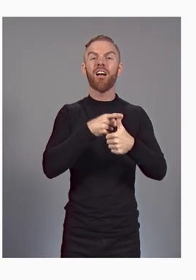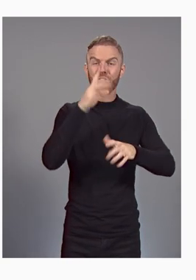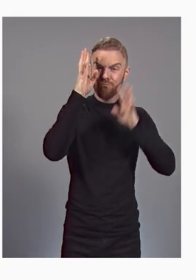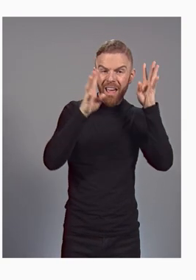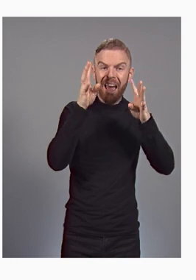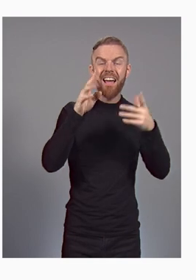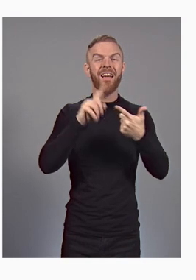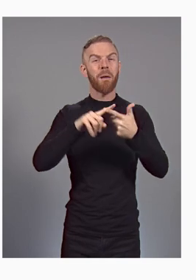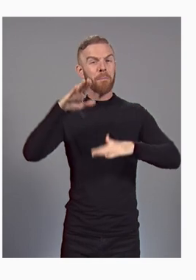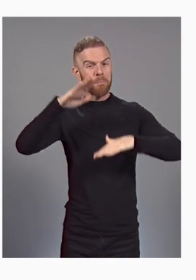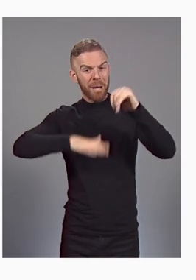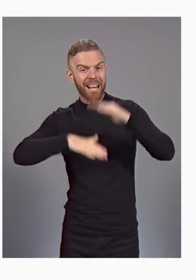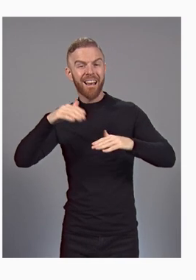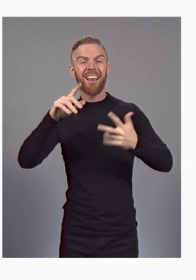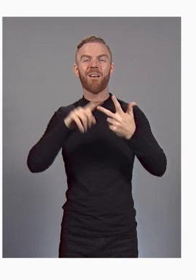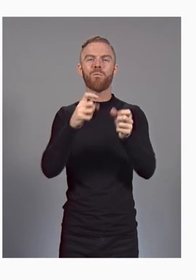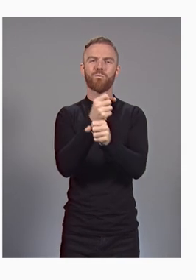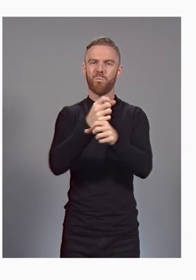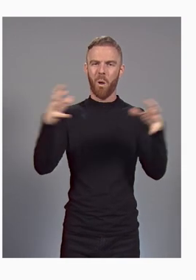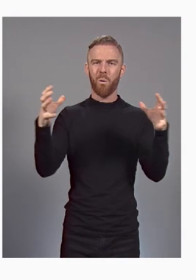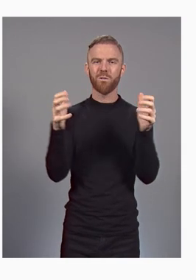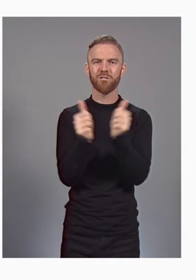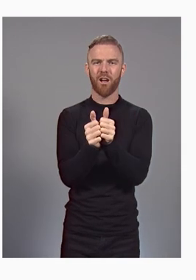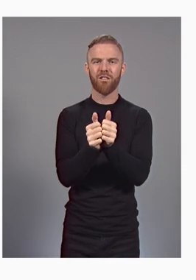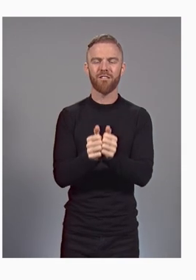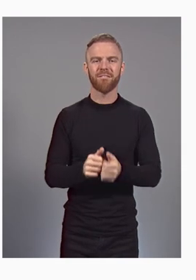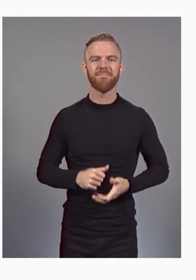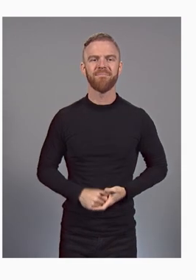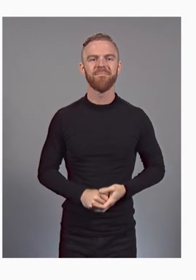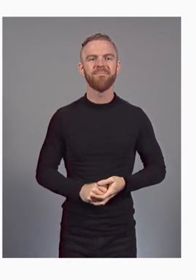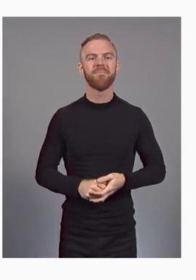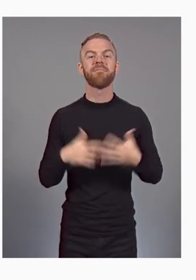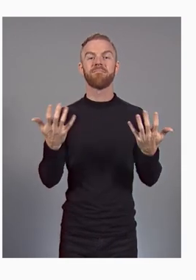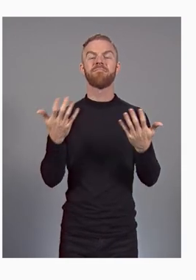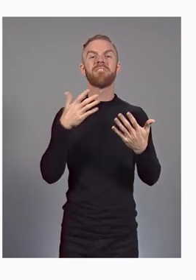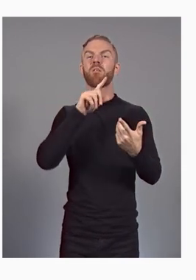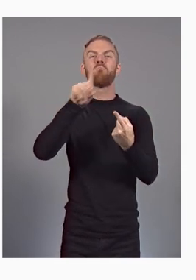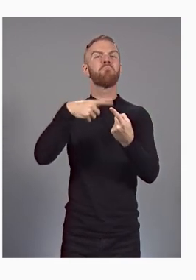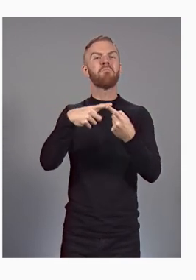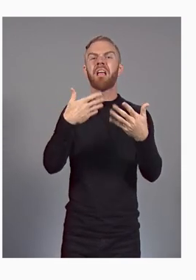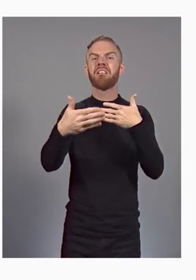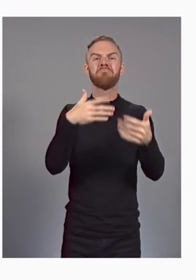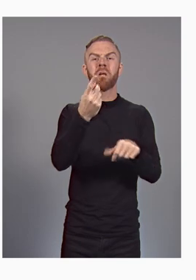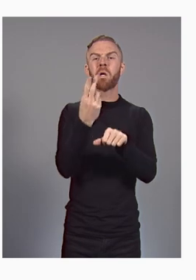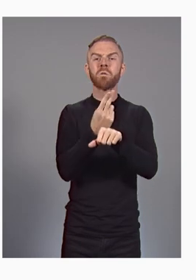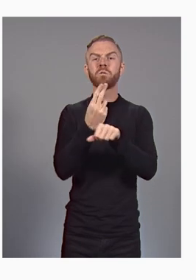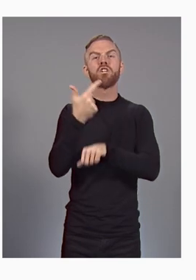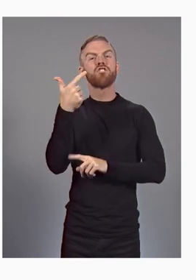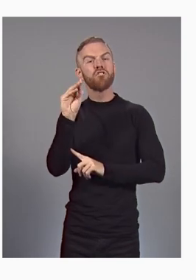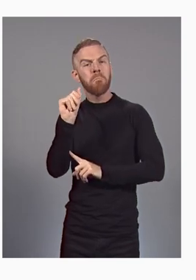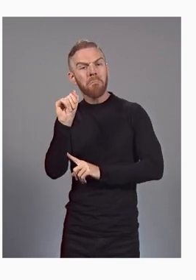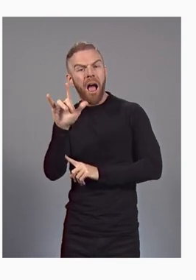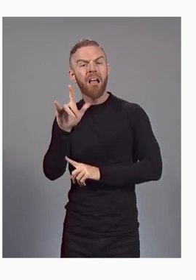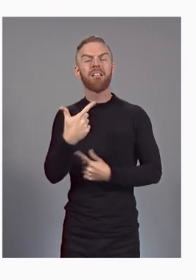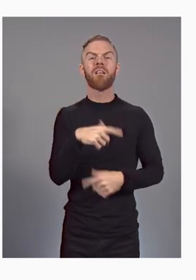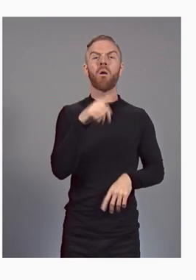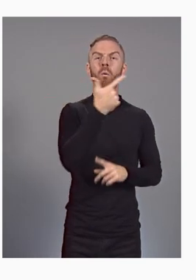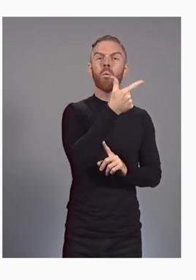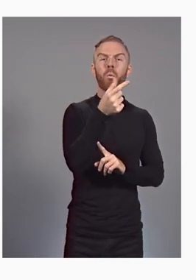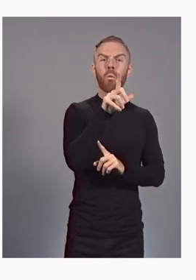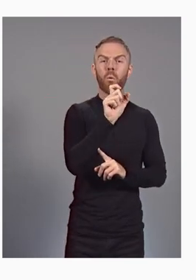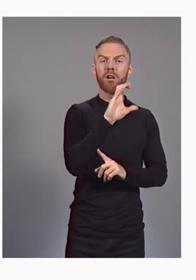create, build, and grow together. Every time you use Gmail, Calendar,